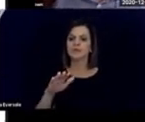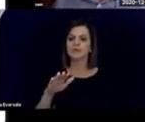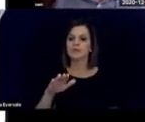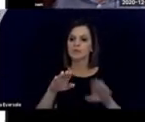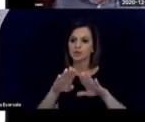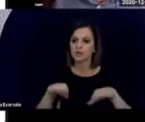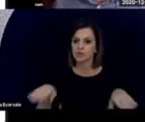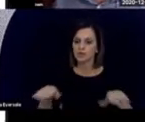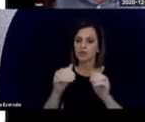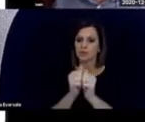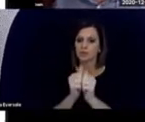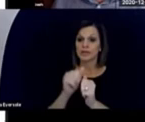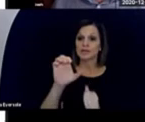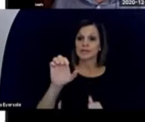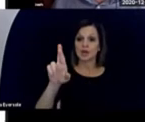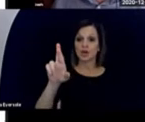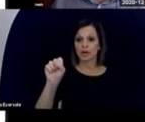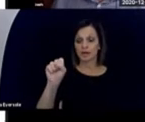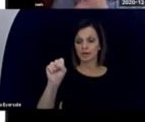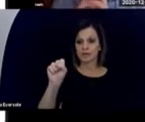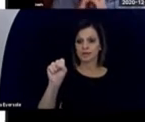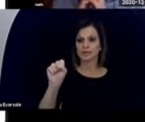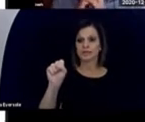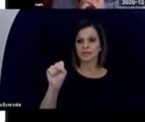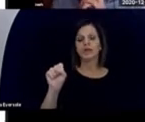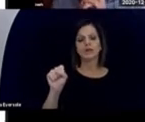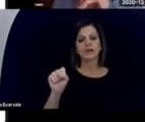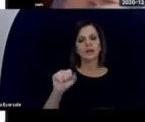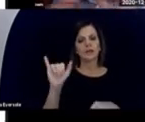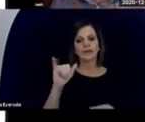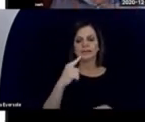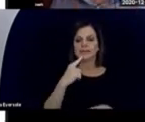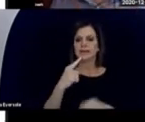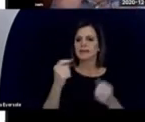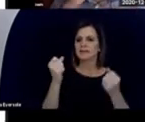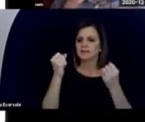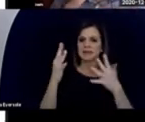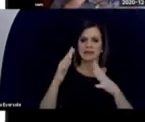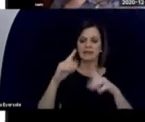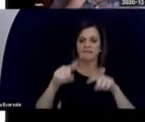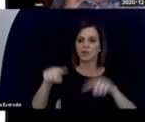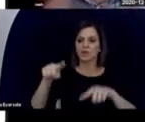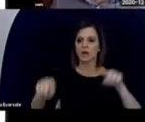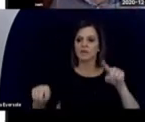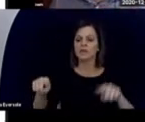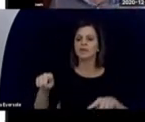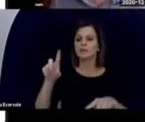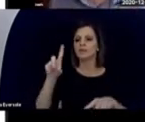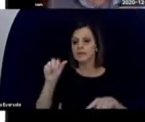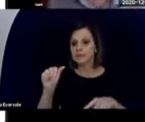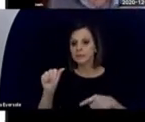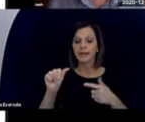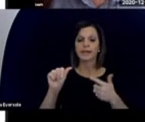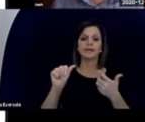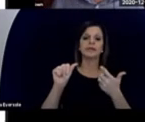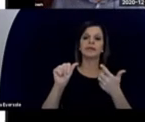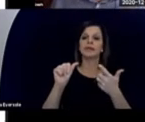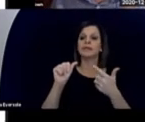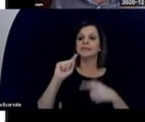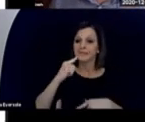congenital rubella syndrome, although they were very, there was huge variety, as I said, of ability and disability.